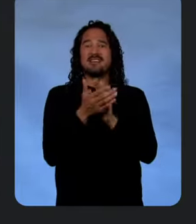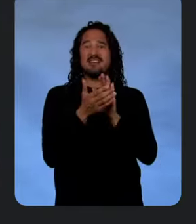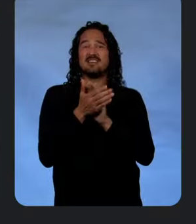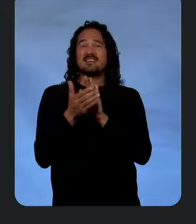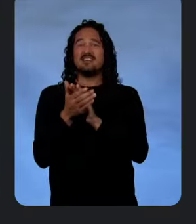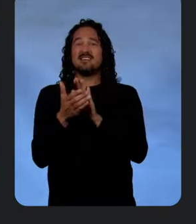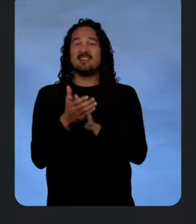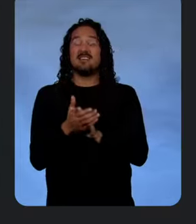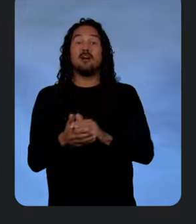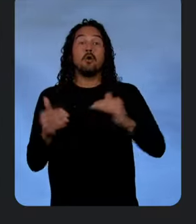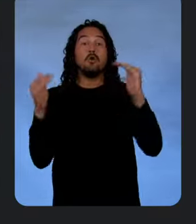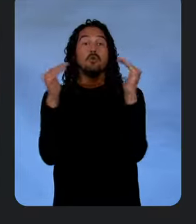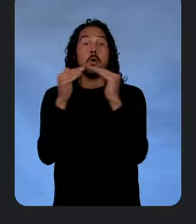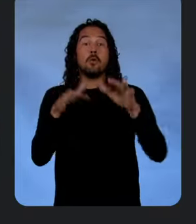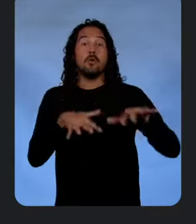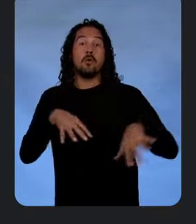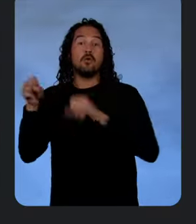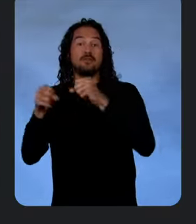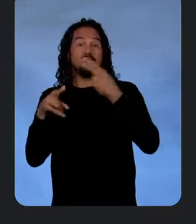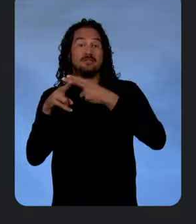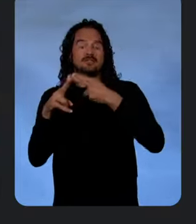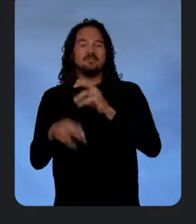And Chloe Condon!